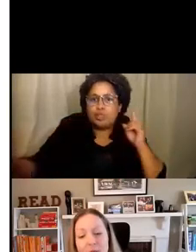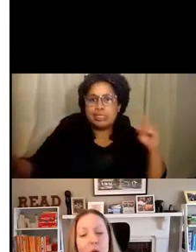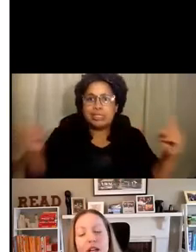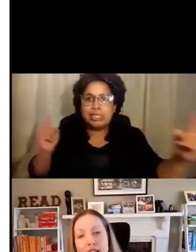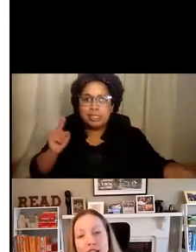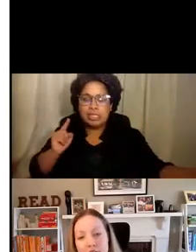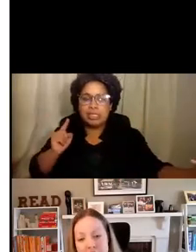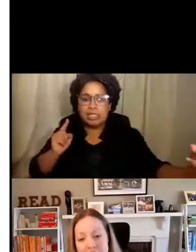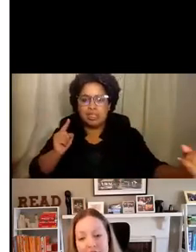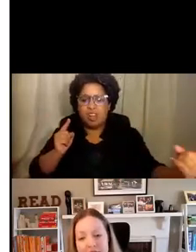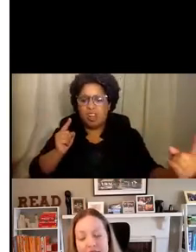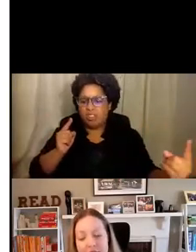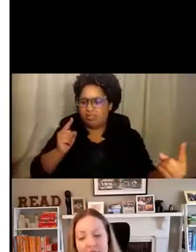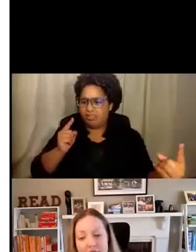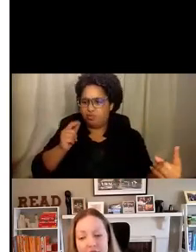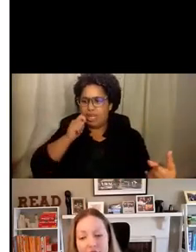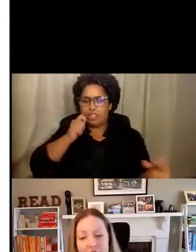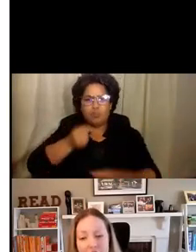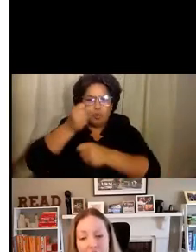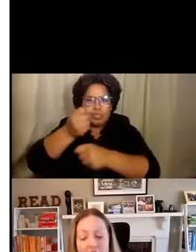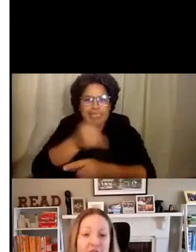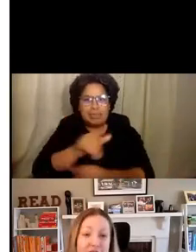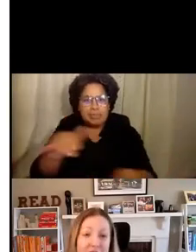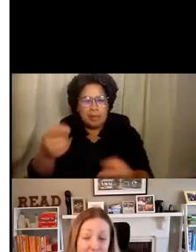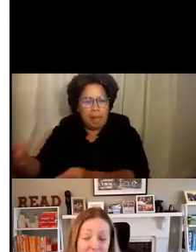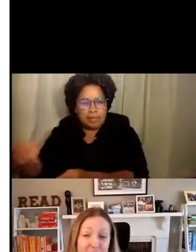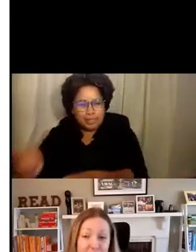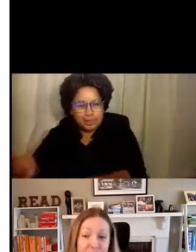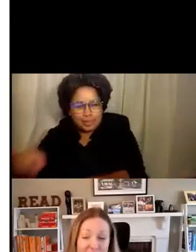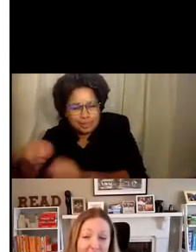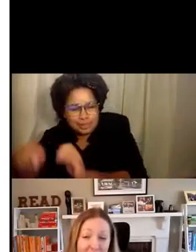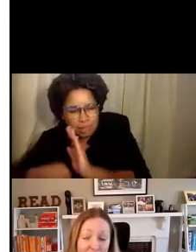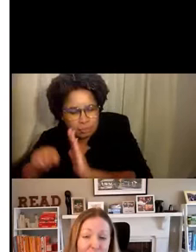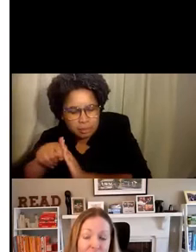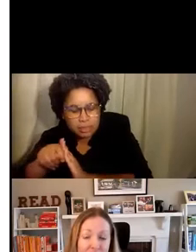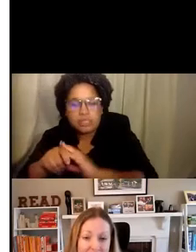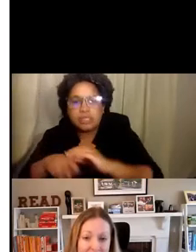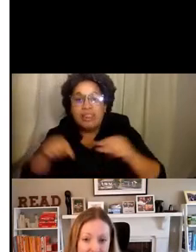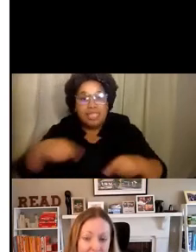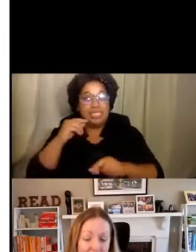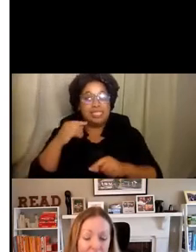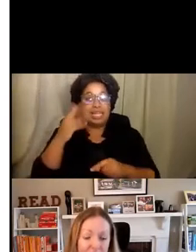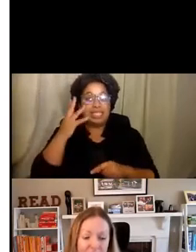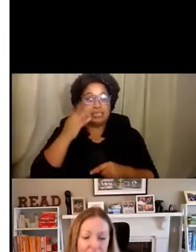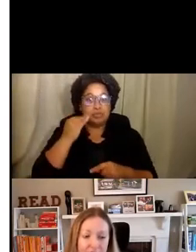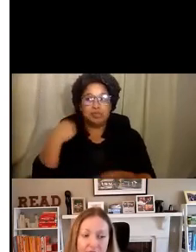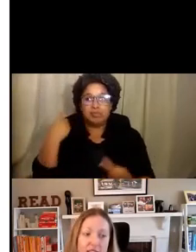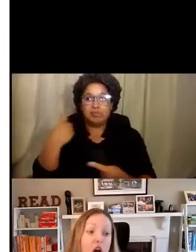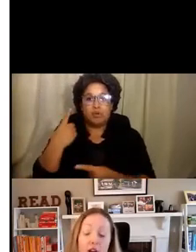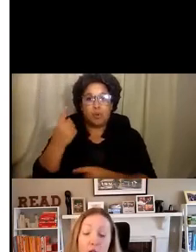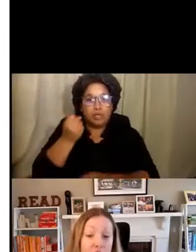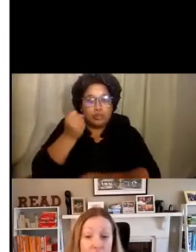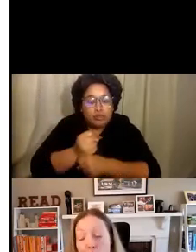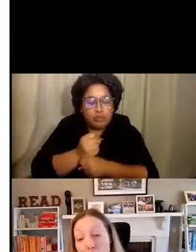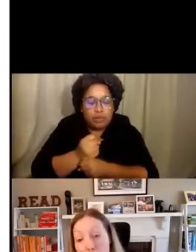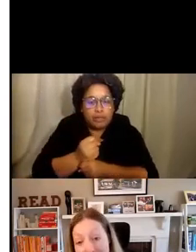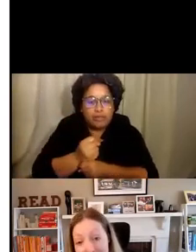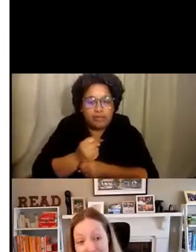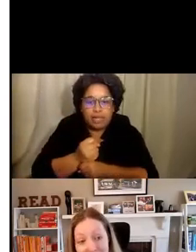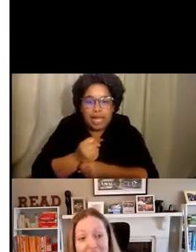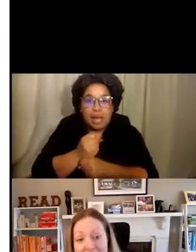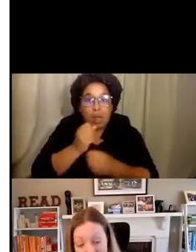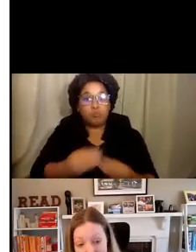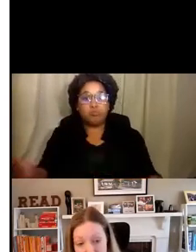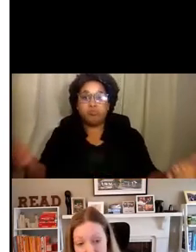It's important to understand that this experience we've had over the last year is not going to go